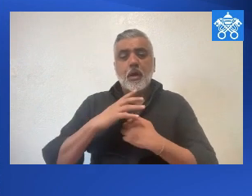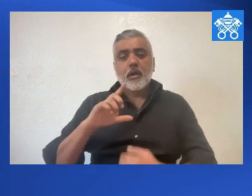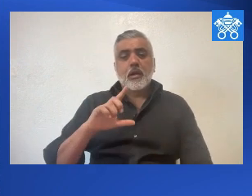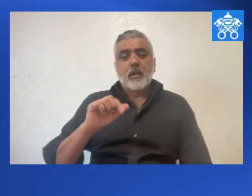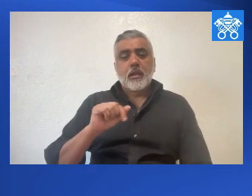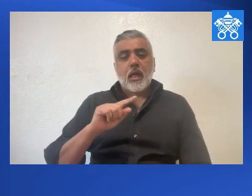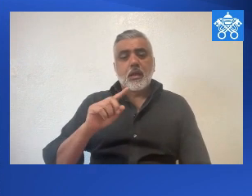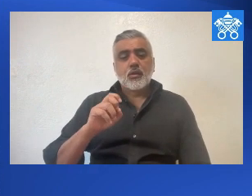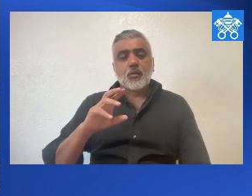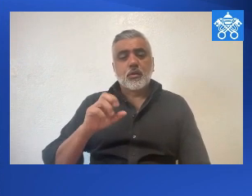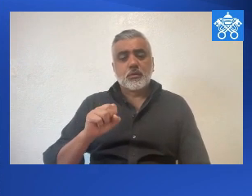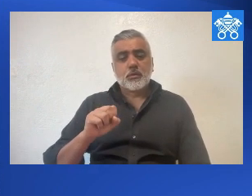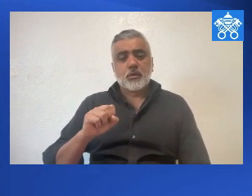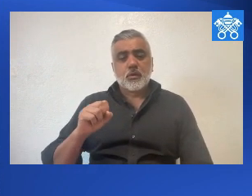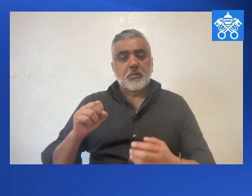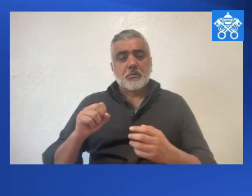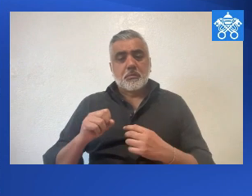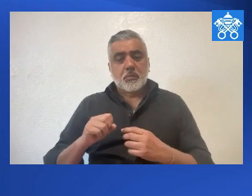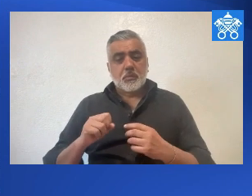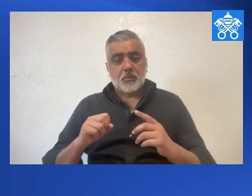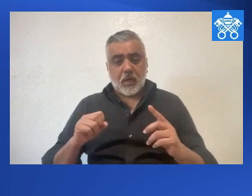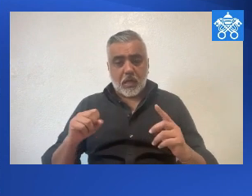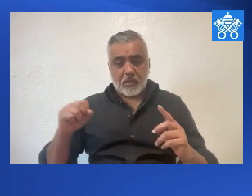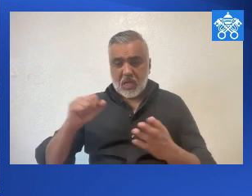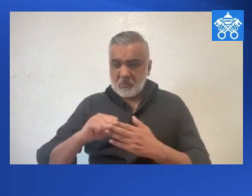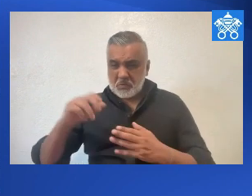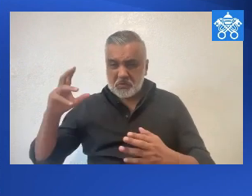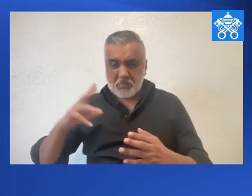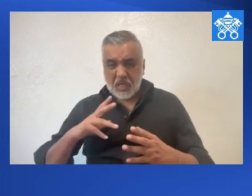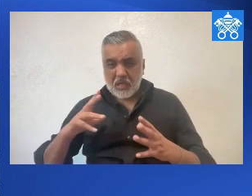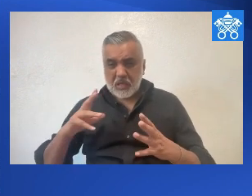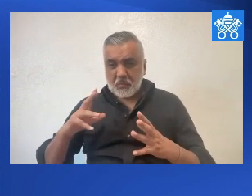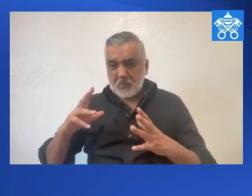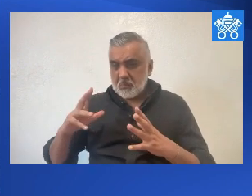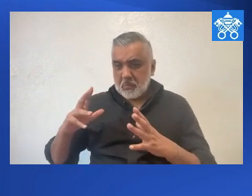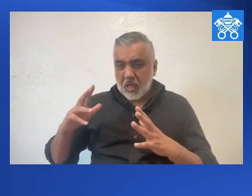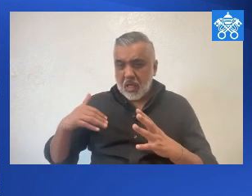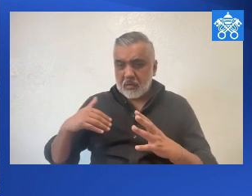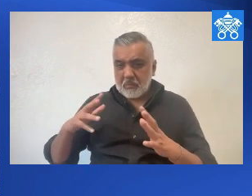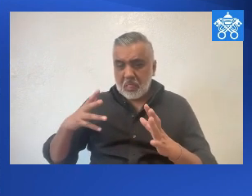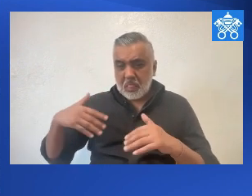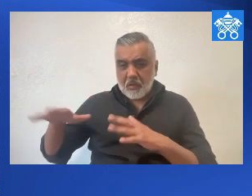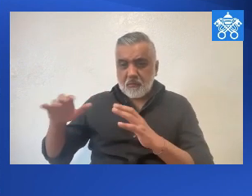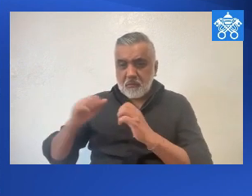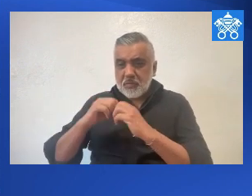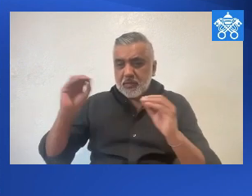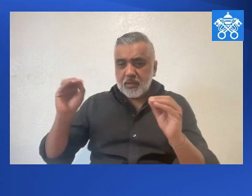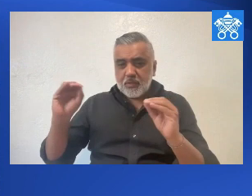and the poor man Lazarus, who was left, and the rich man was left without anything.